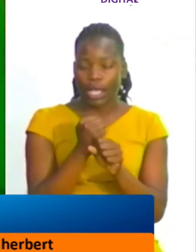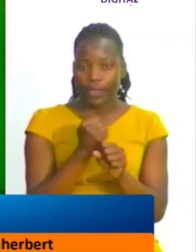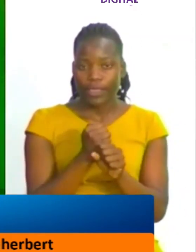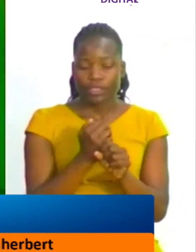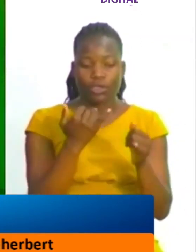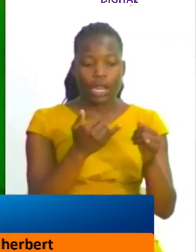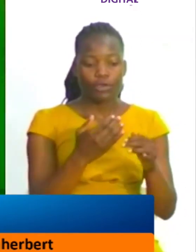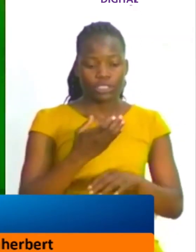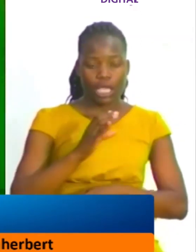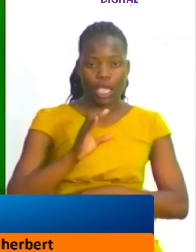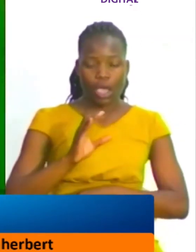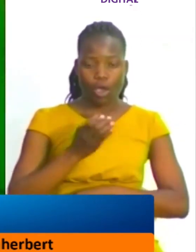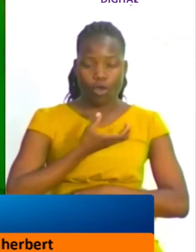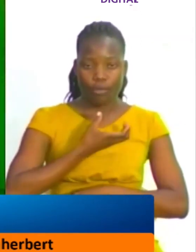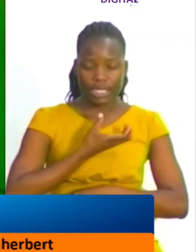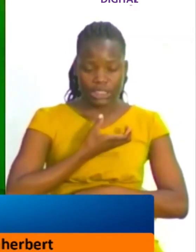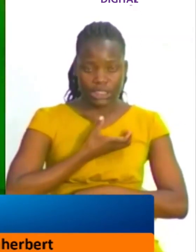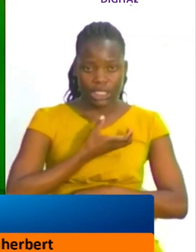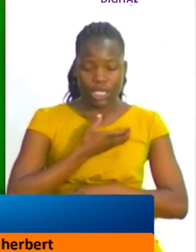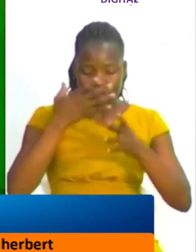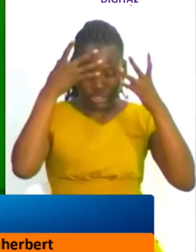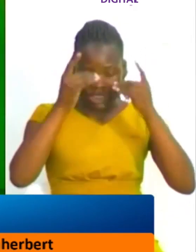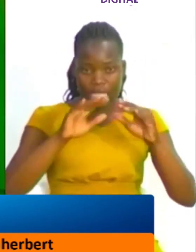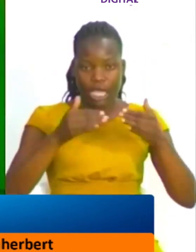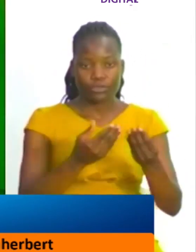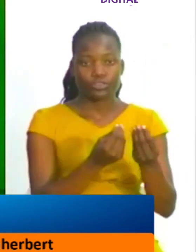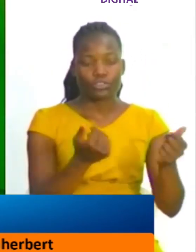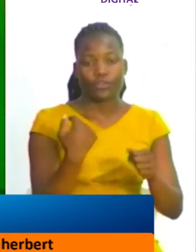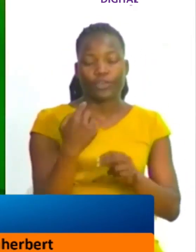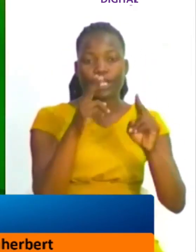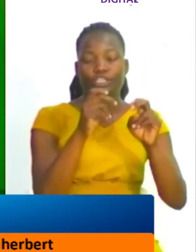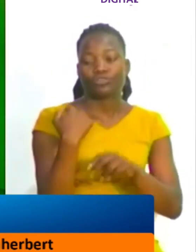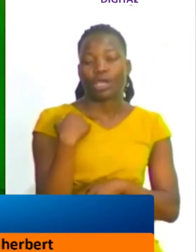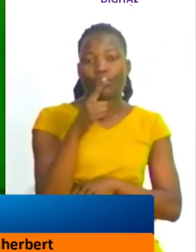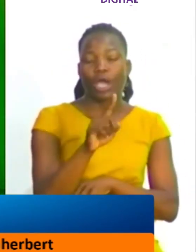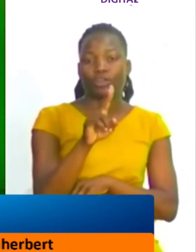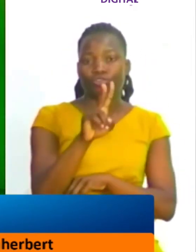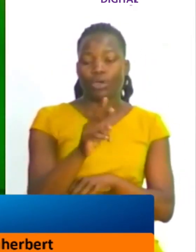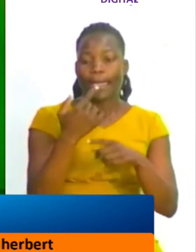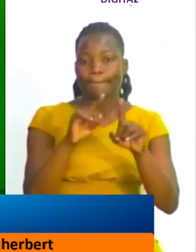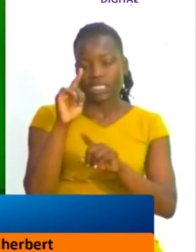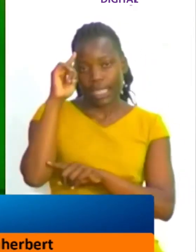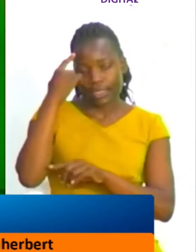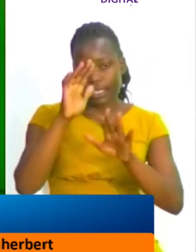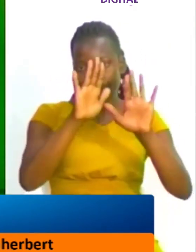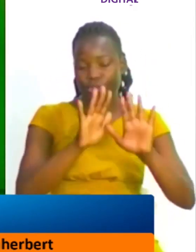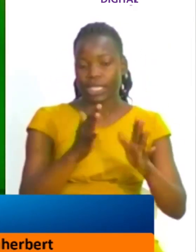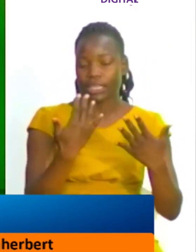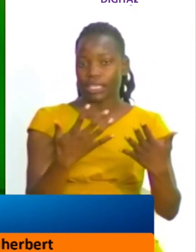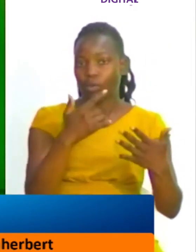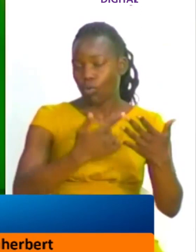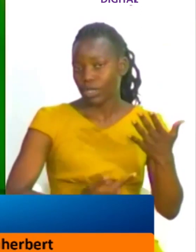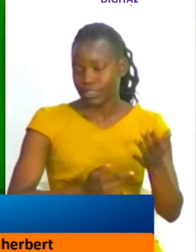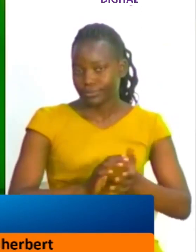be up to the committee to decide how do we address issue number one how do we address issue number two uh but i think the most important thing is